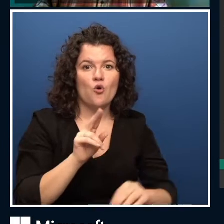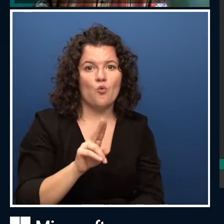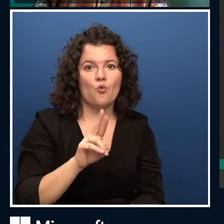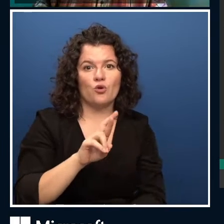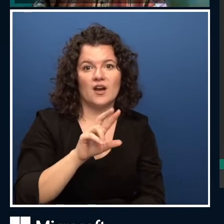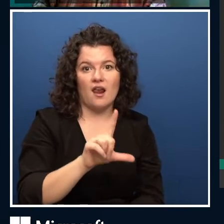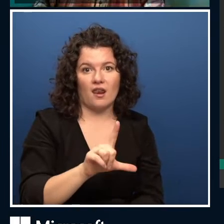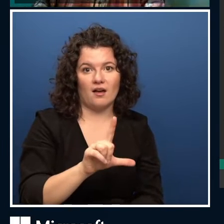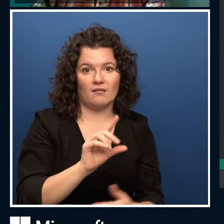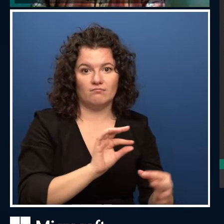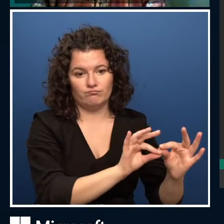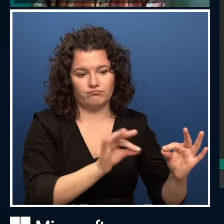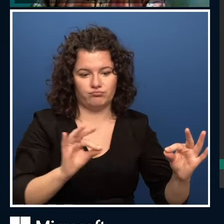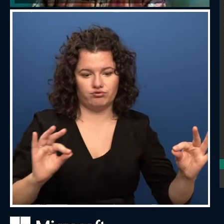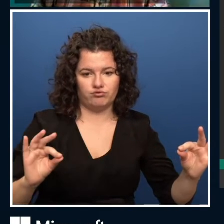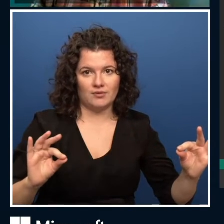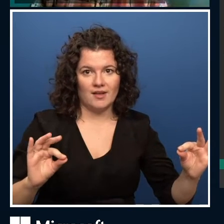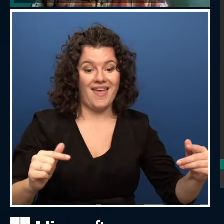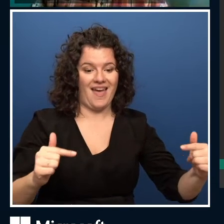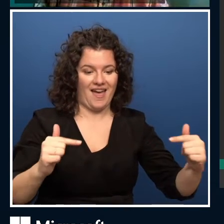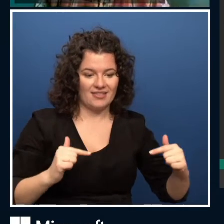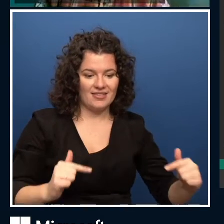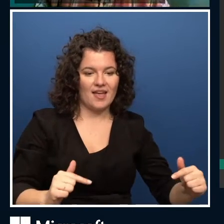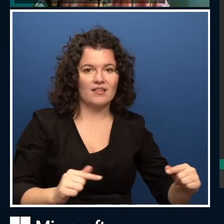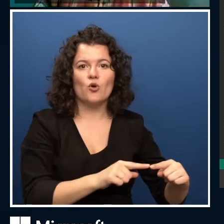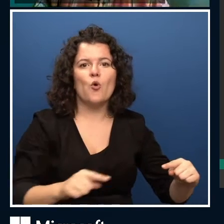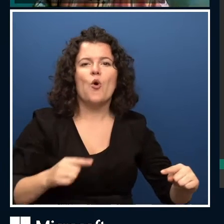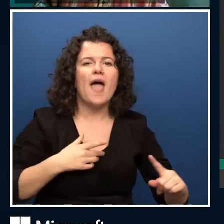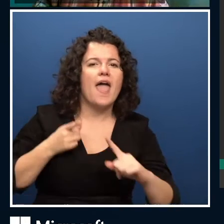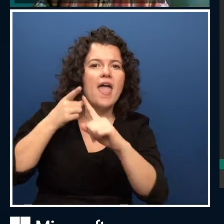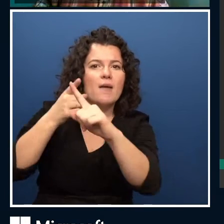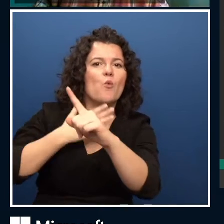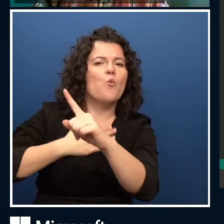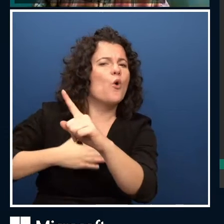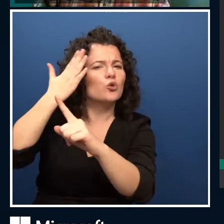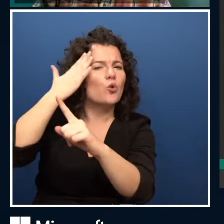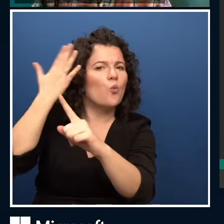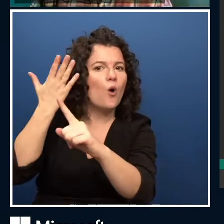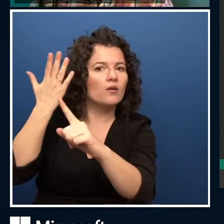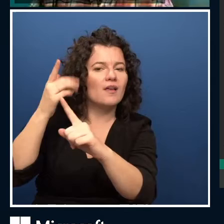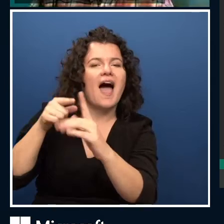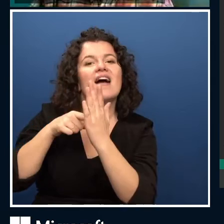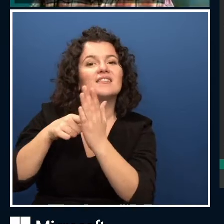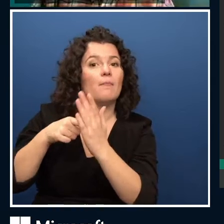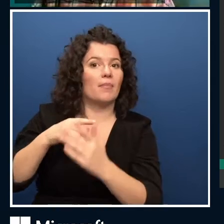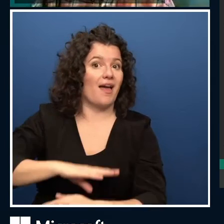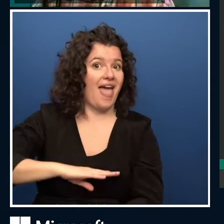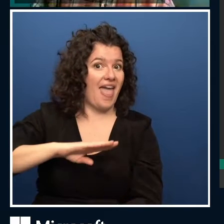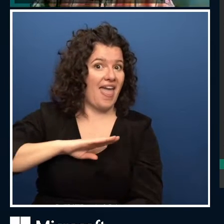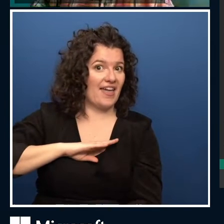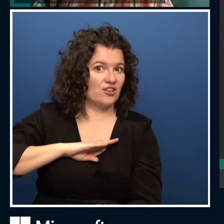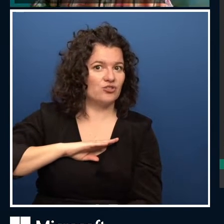to get as a result? In this case, I want to get the age and it will give me the age 41, which is pretty accurate.